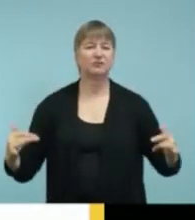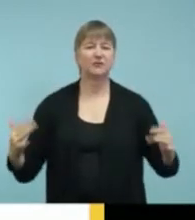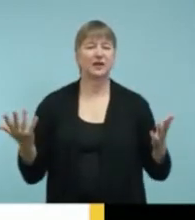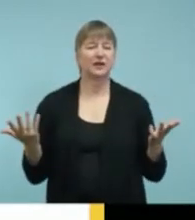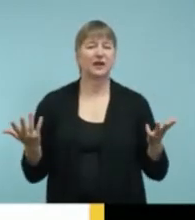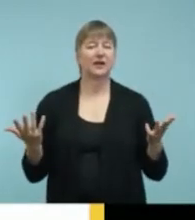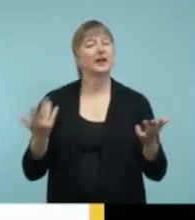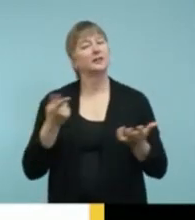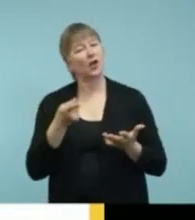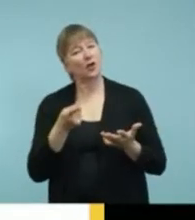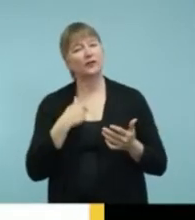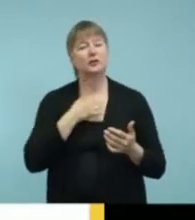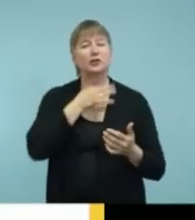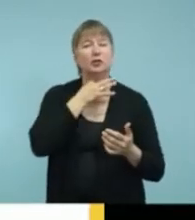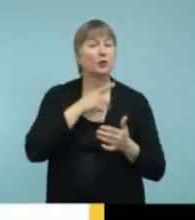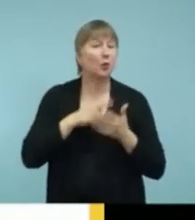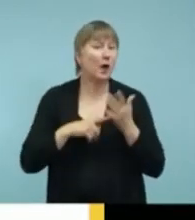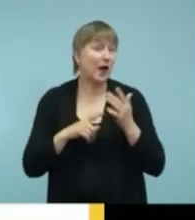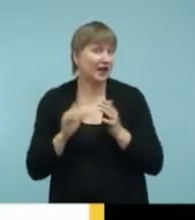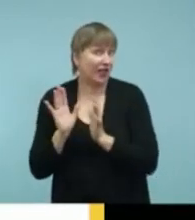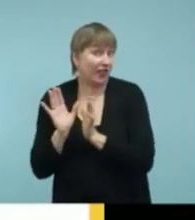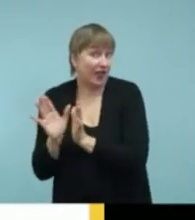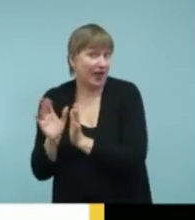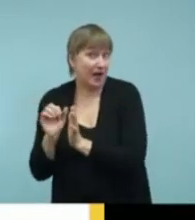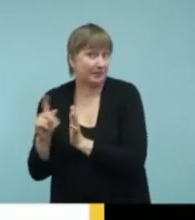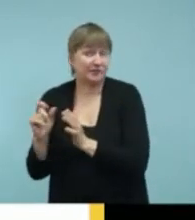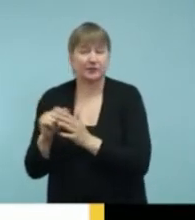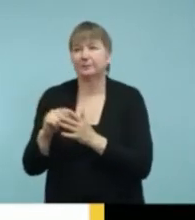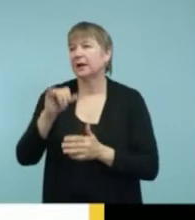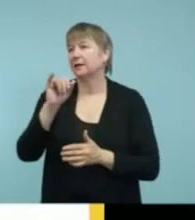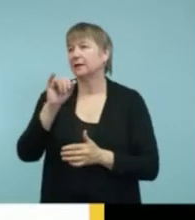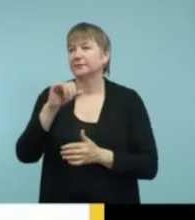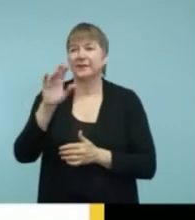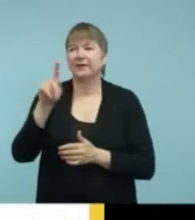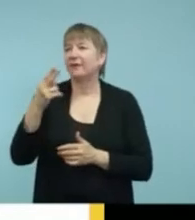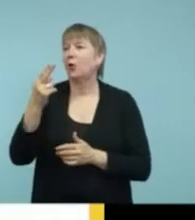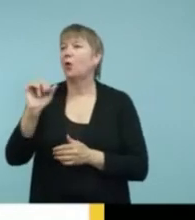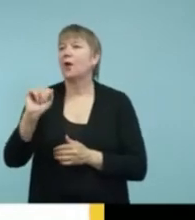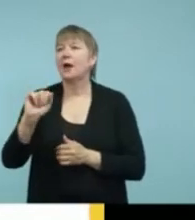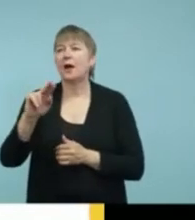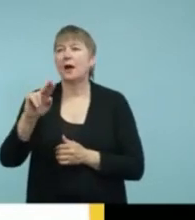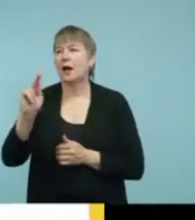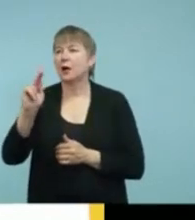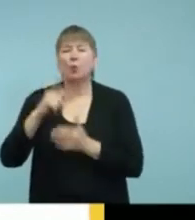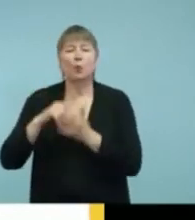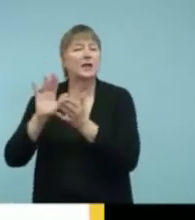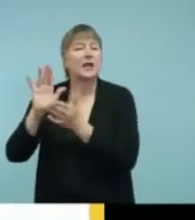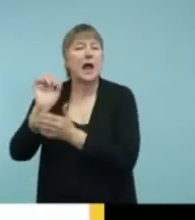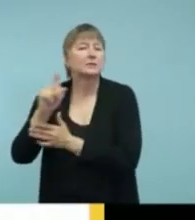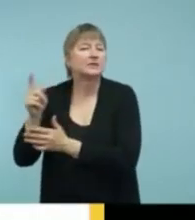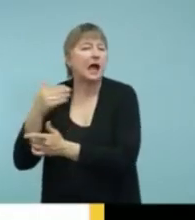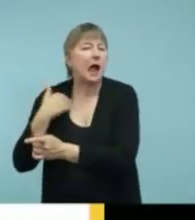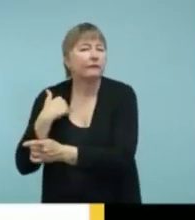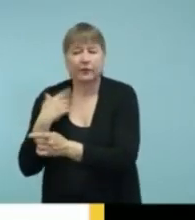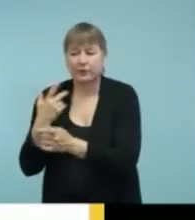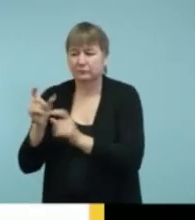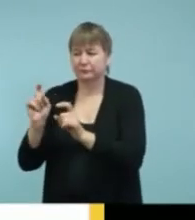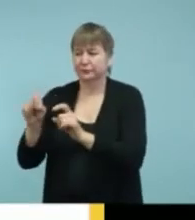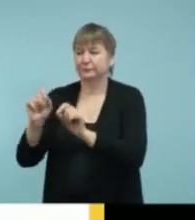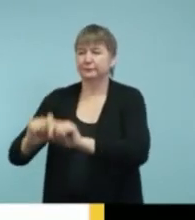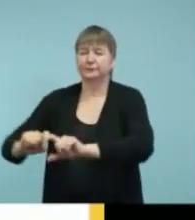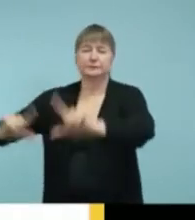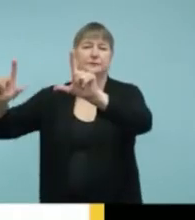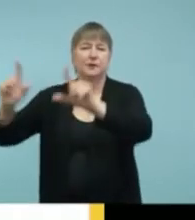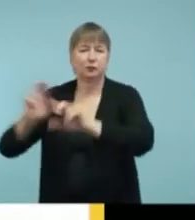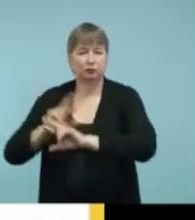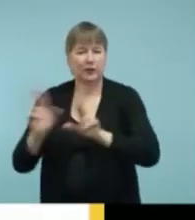want to see what apps that, you know, advanced bionics has or Phonak has, um, you can see them all in one place, um, from these